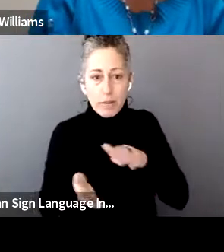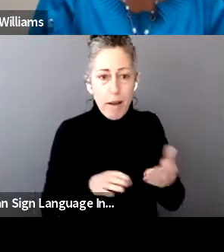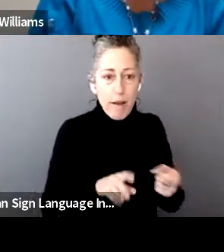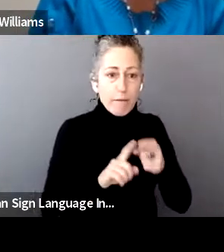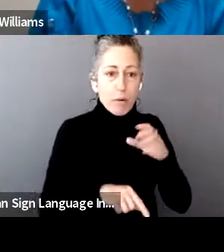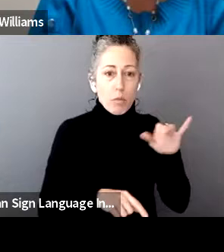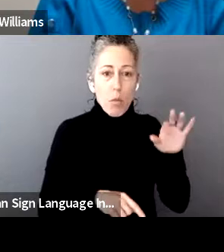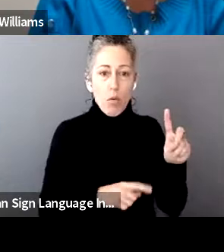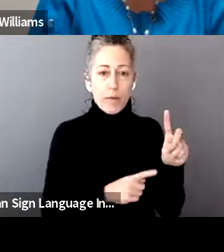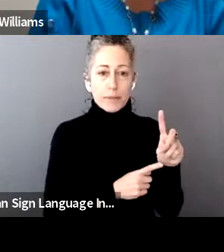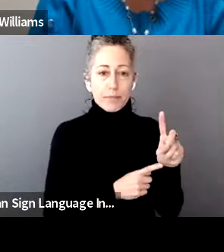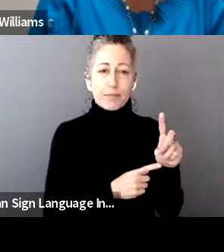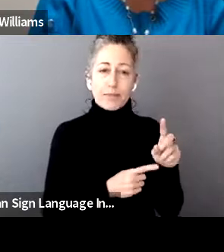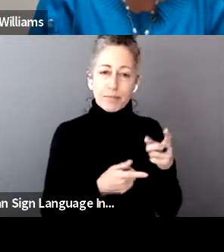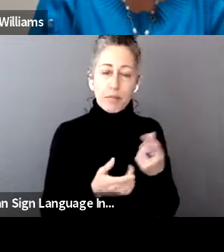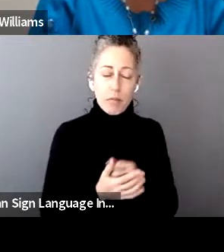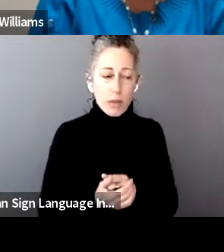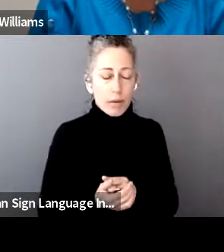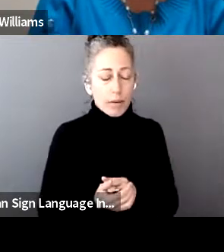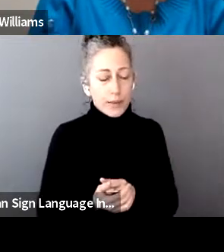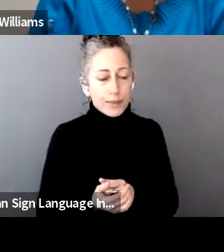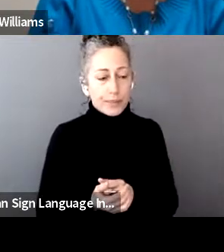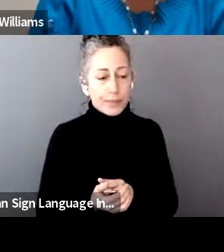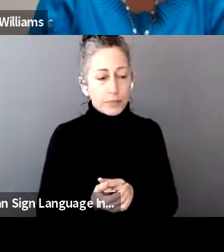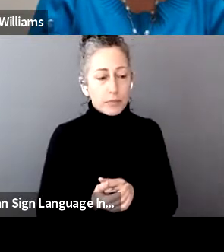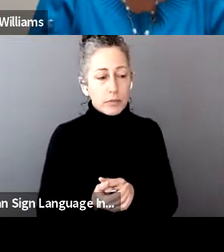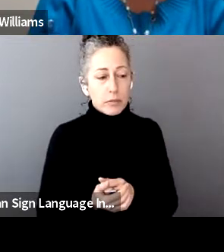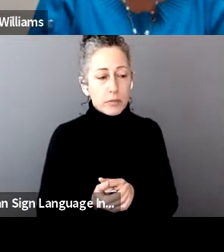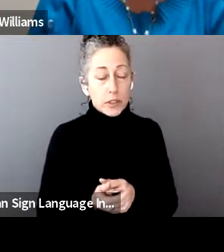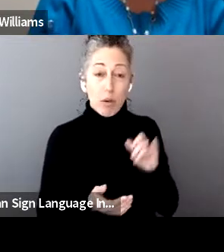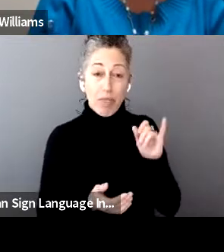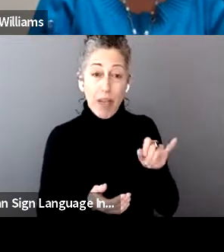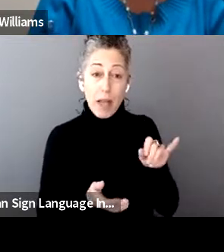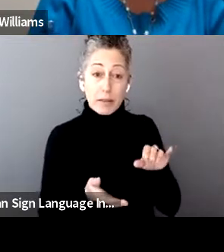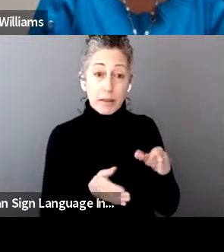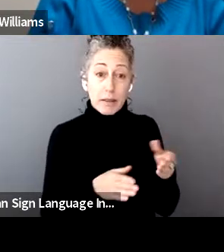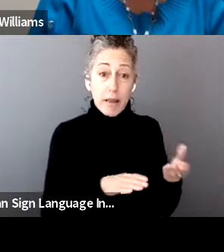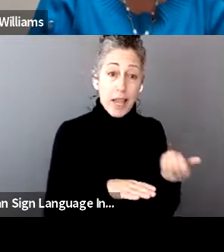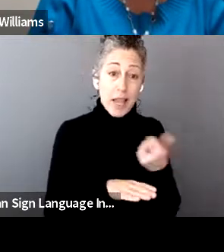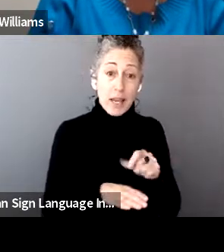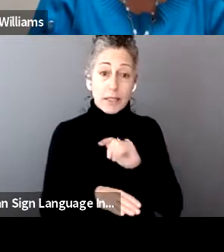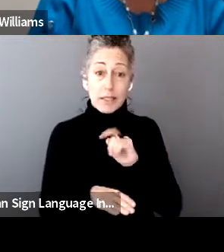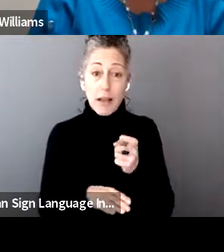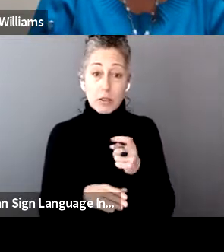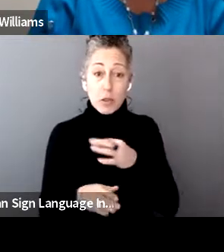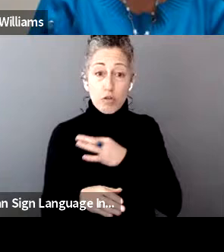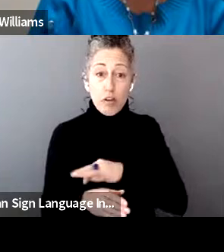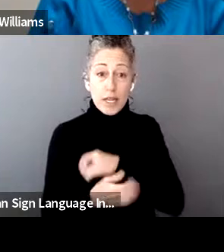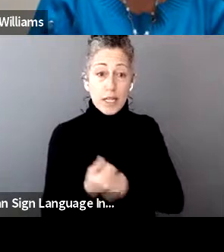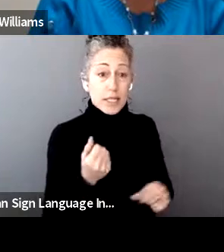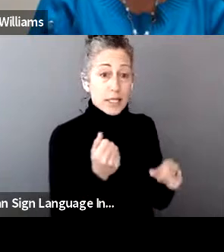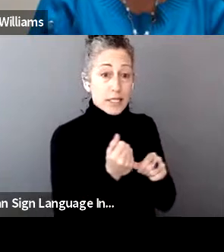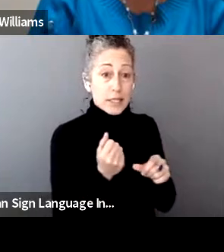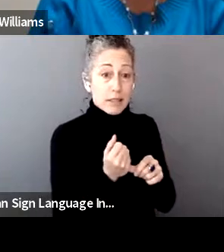away during, um, the pandemic. Is there any tax credit assistance if the